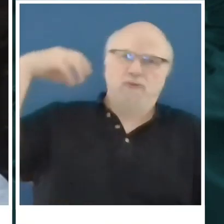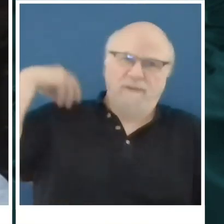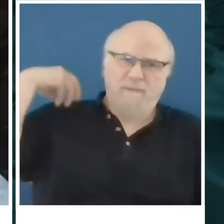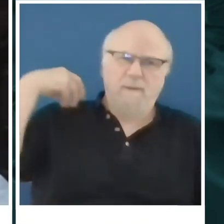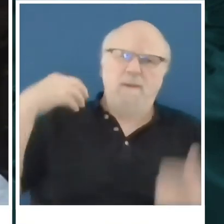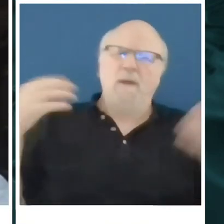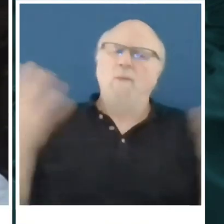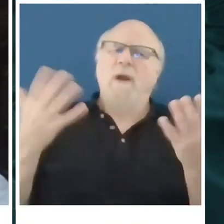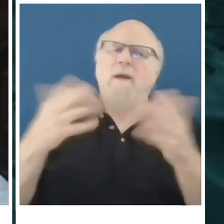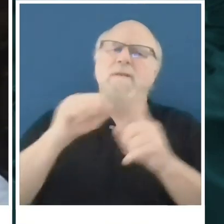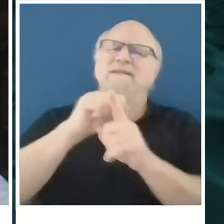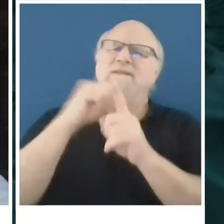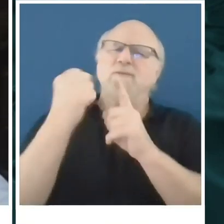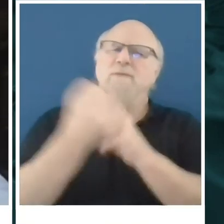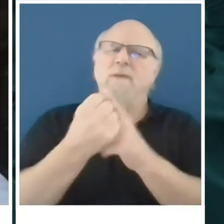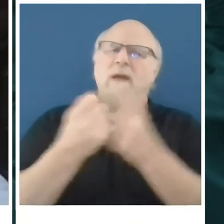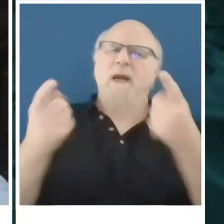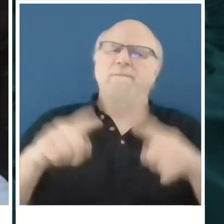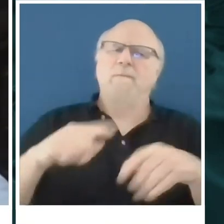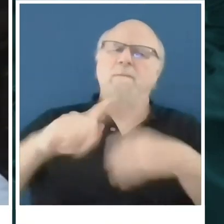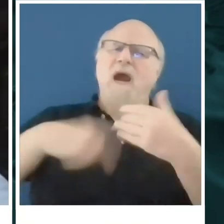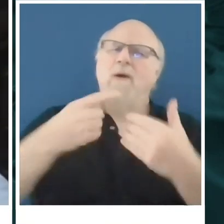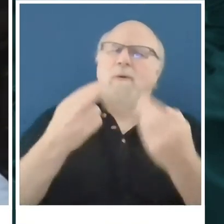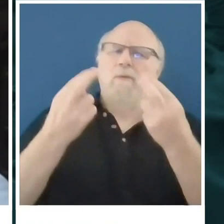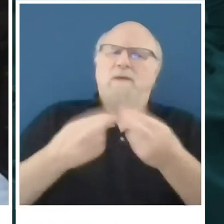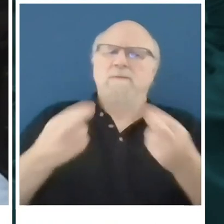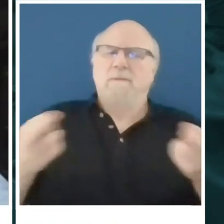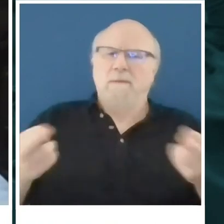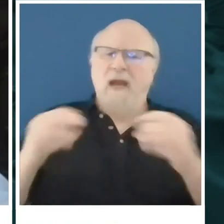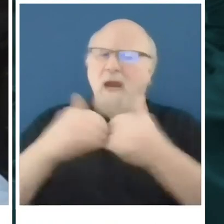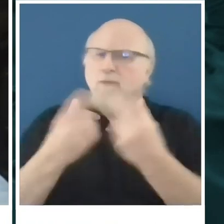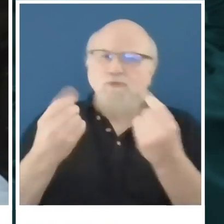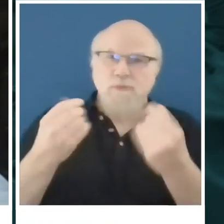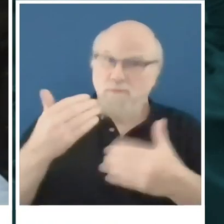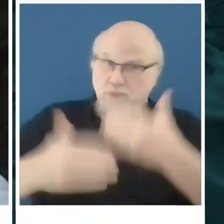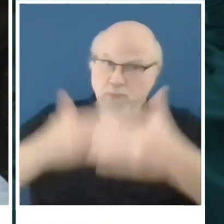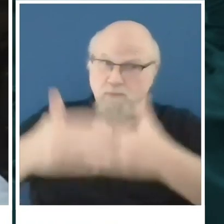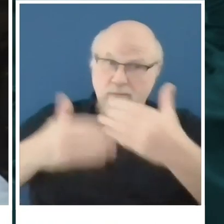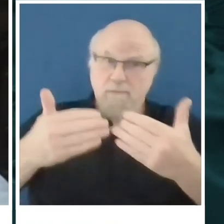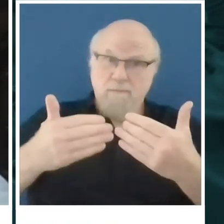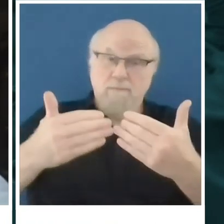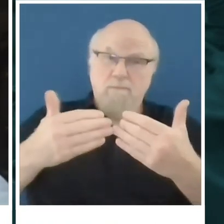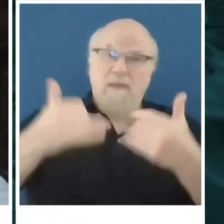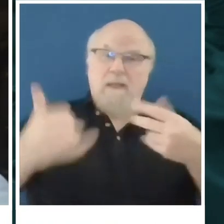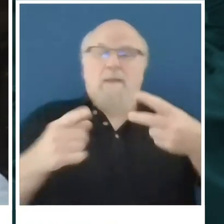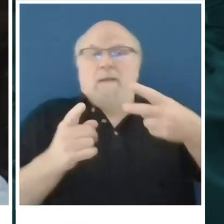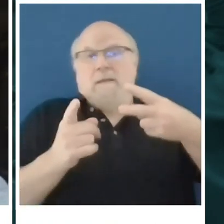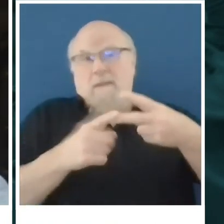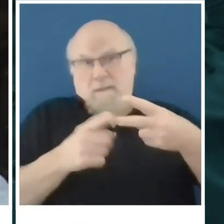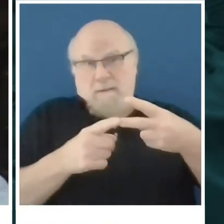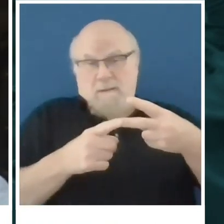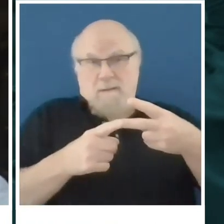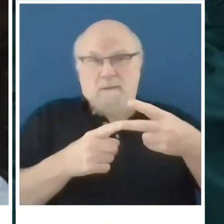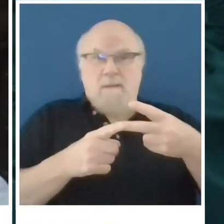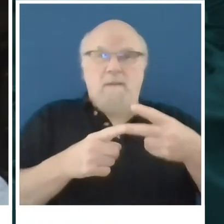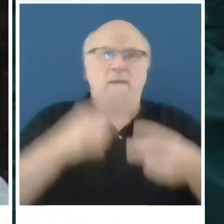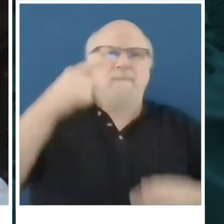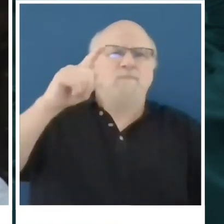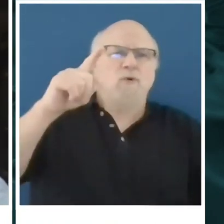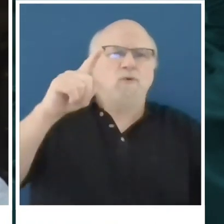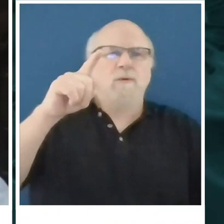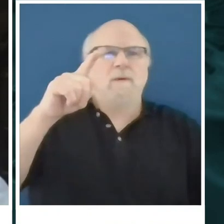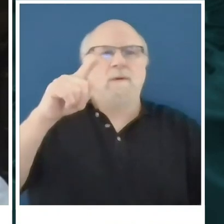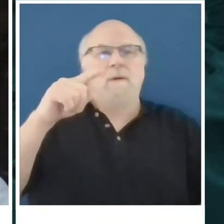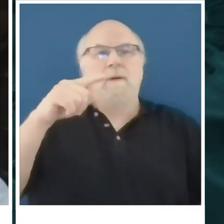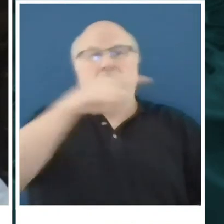there as far as our resources? How are they doing? And then the second part of that is probably specifically for Chief Powers because there